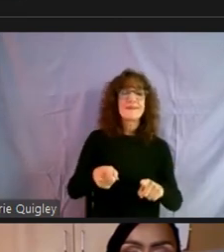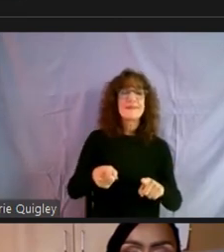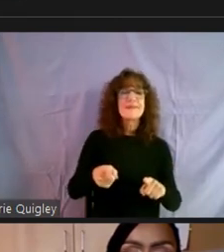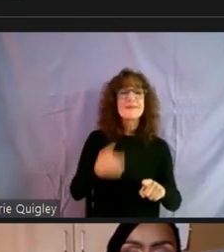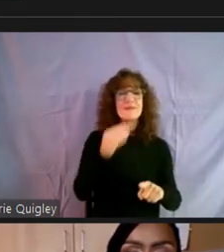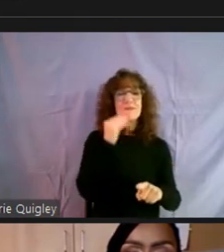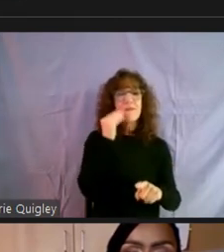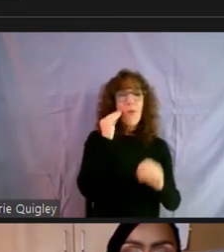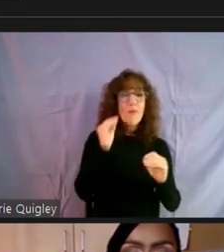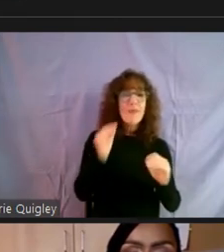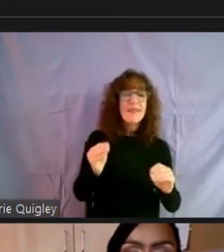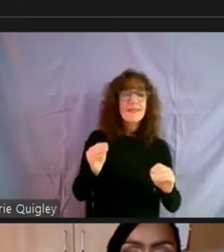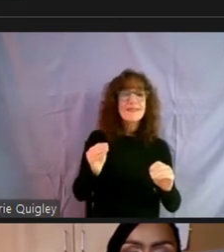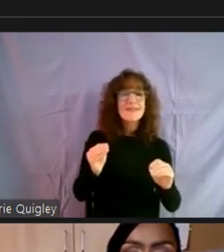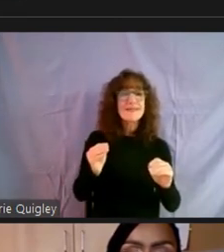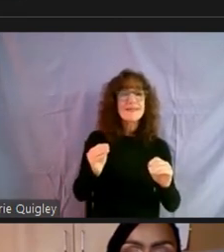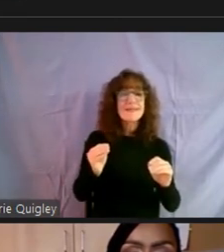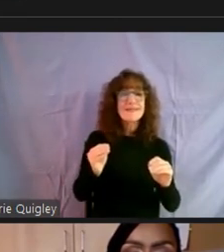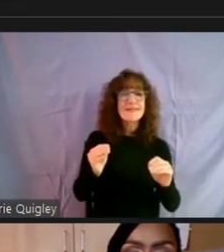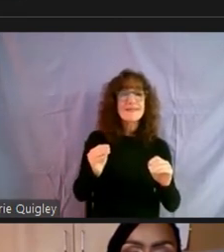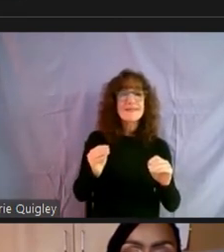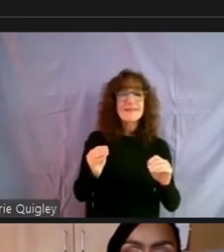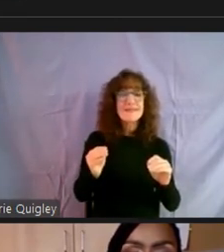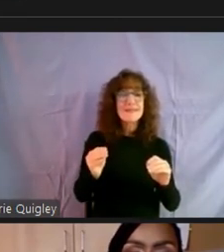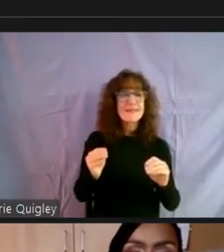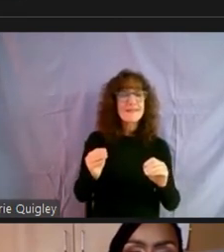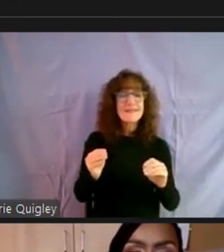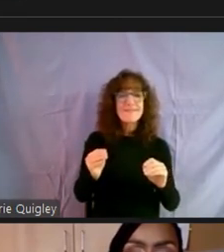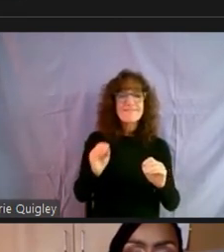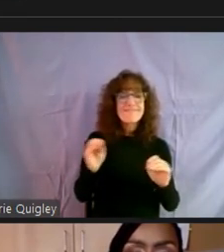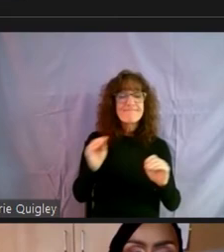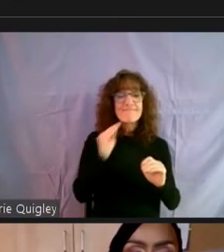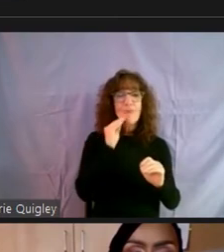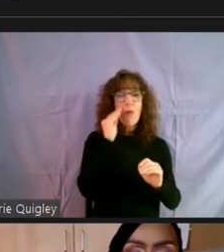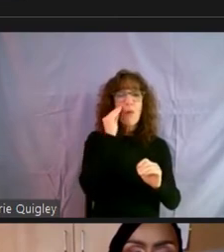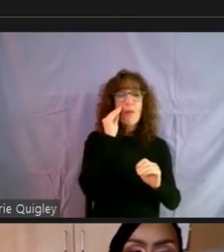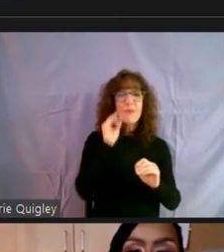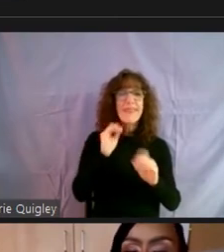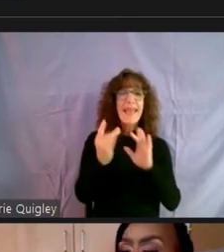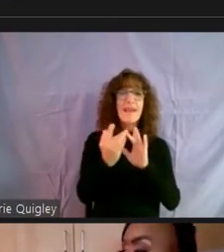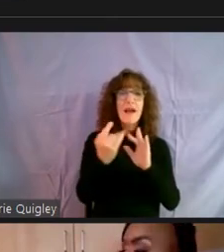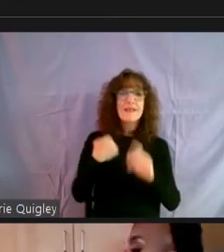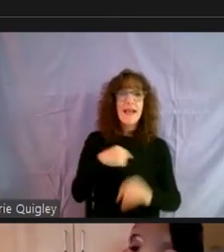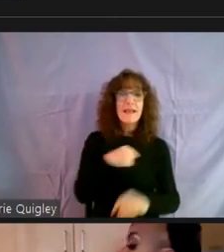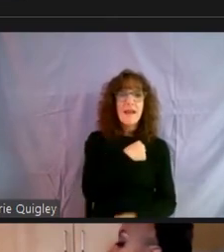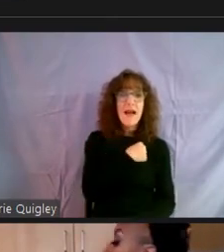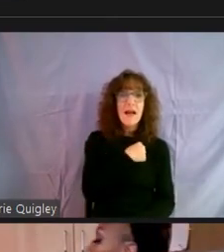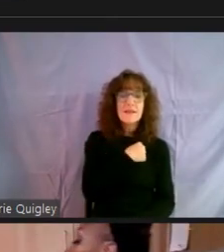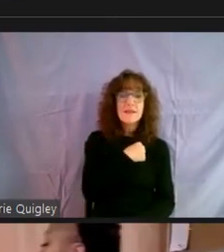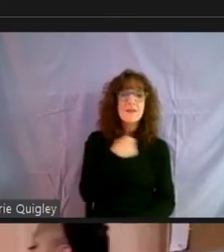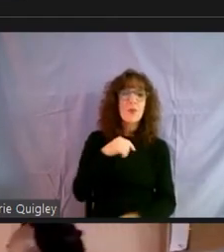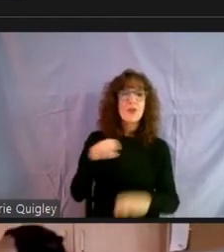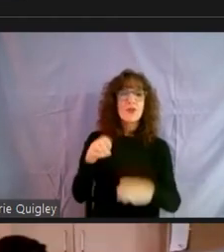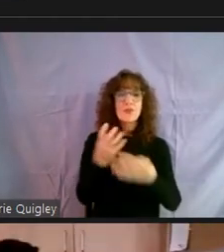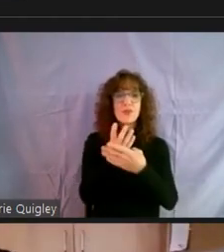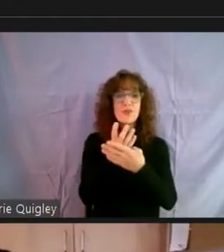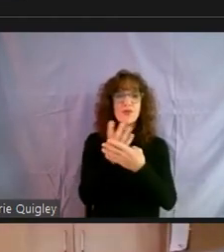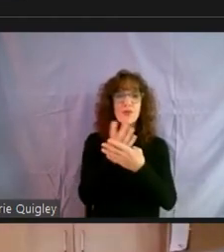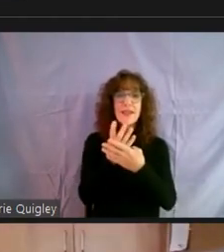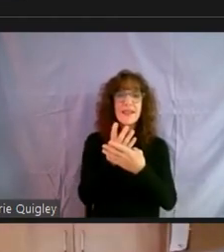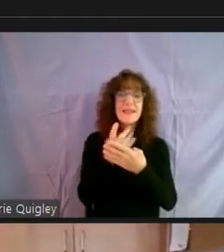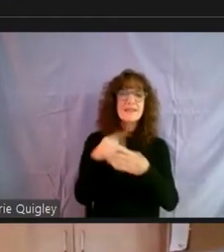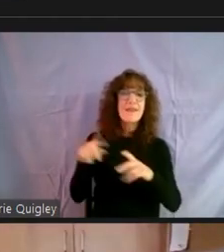they are unsheltered or experiencing a period of homelessness, they can contact us. Um, we do screenings of those